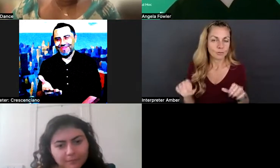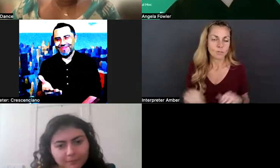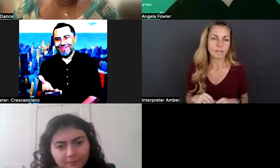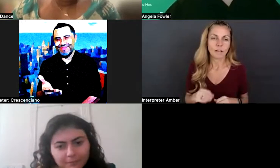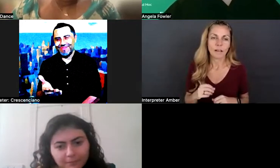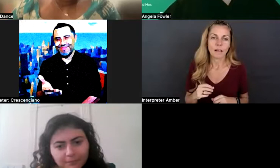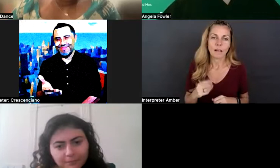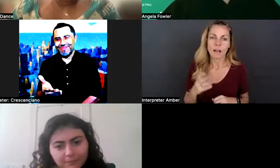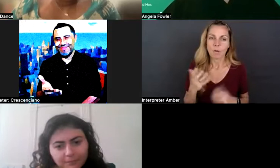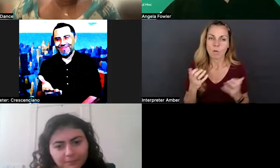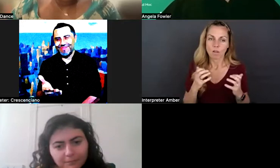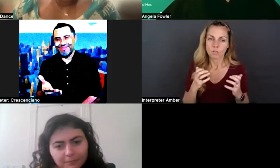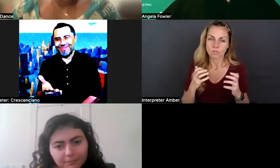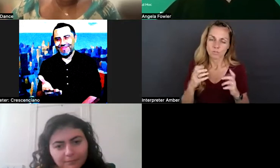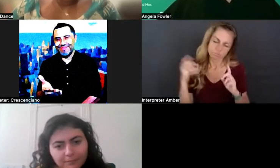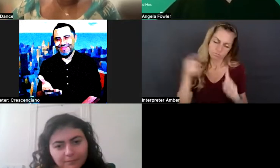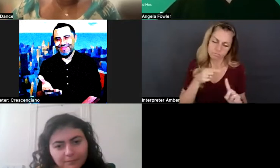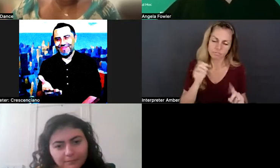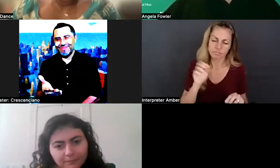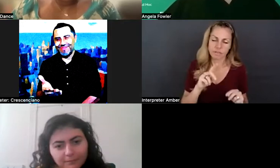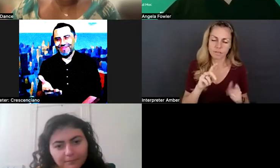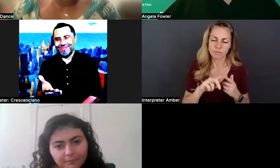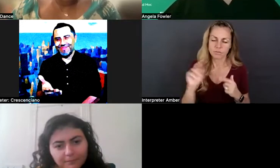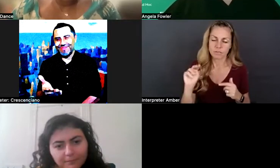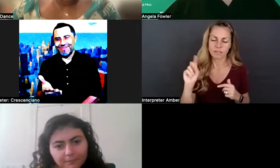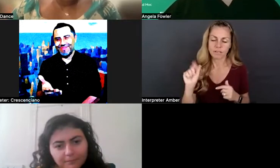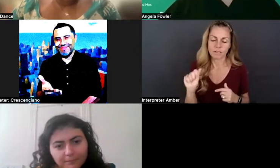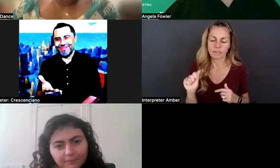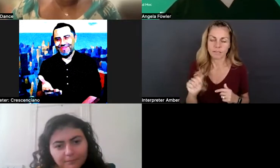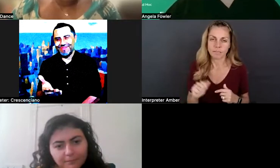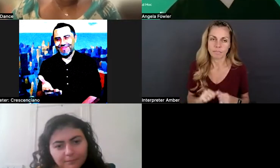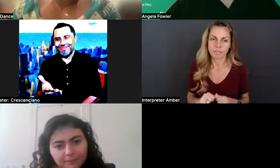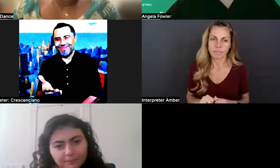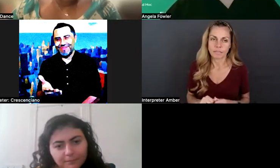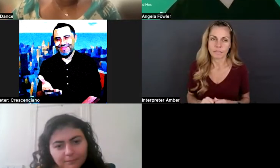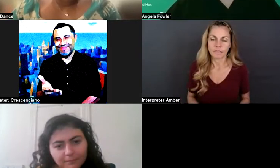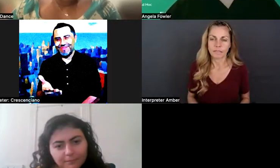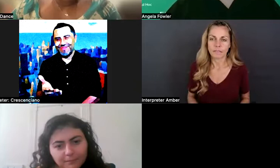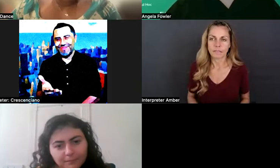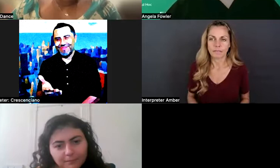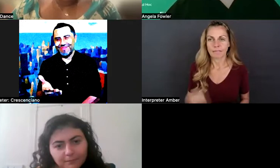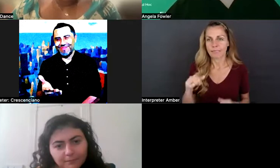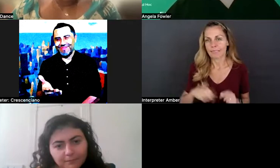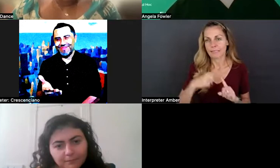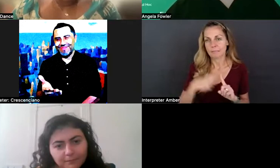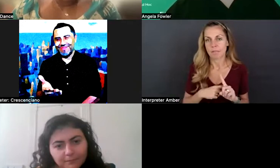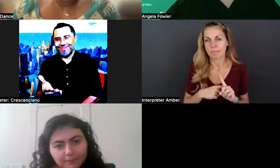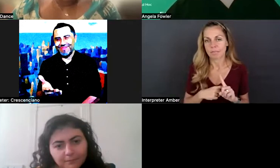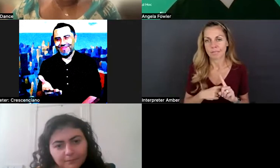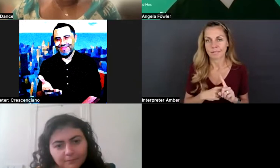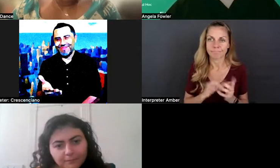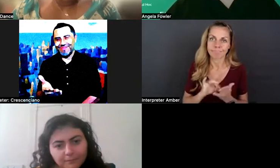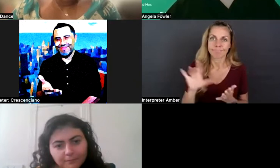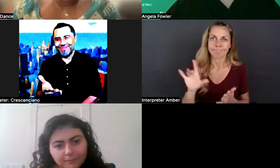team for a second. Um, I see a lot of, particularly as this month kicked off, there have been